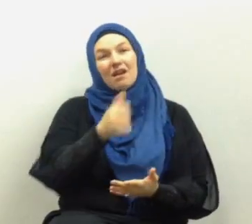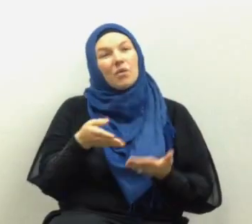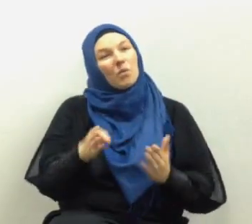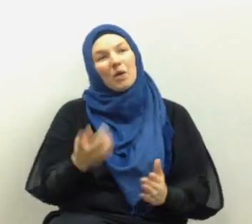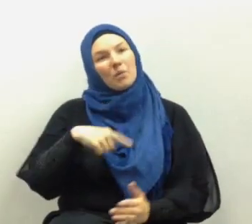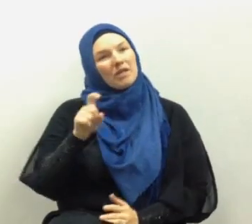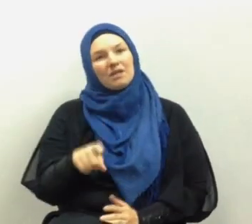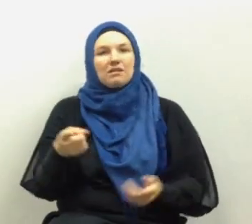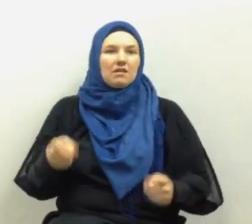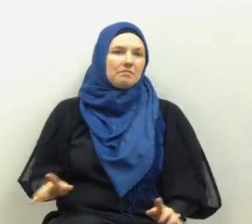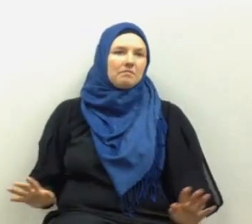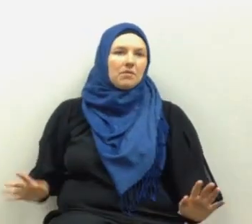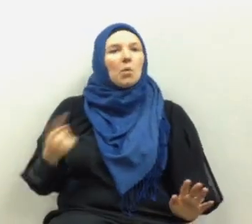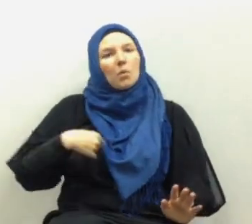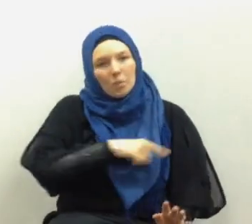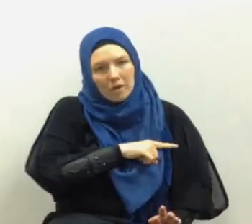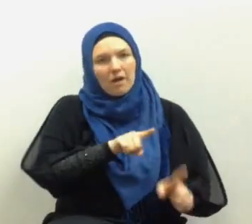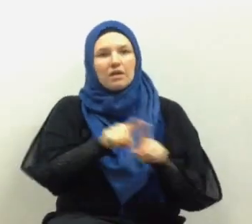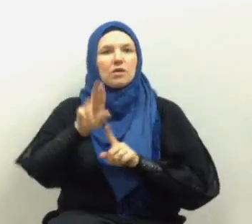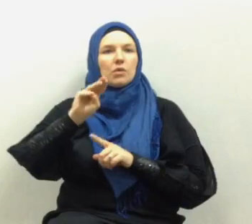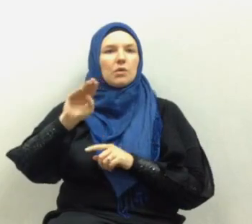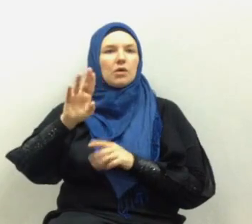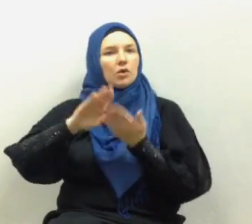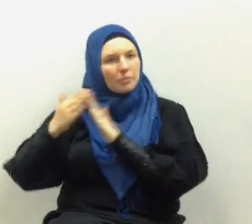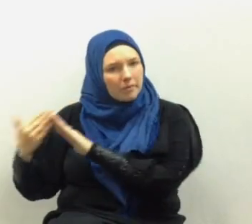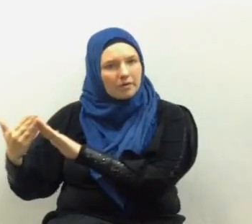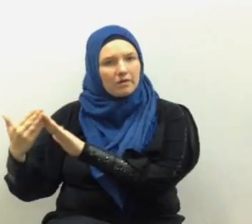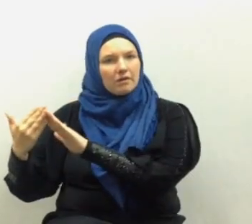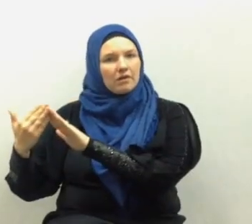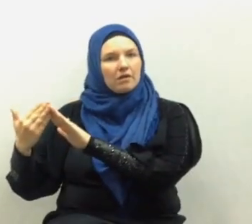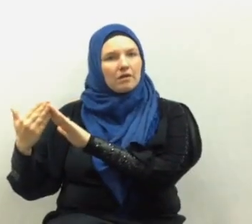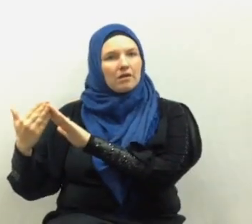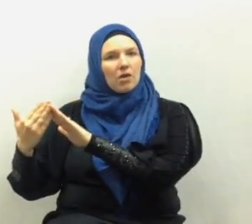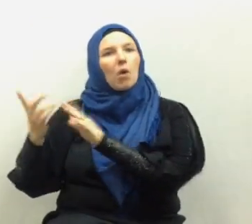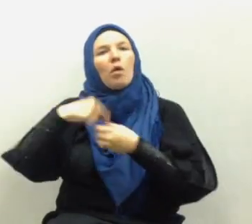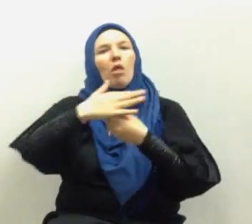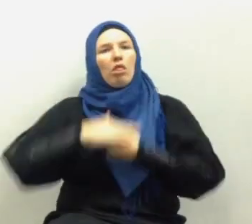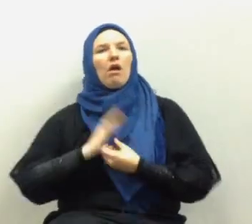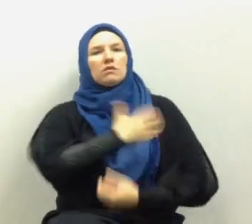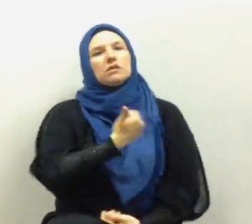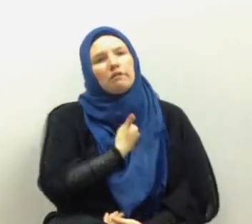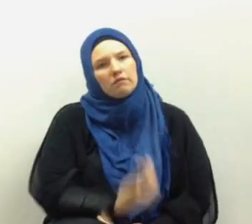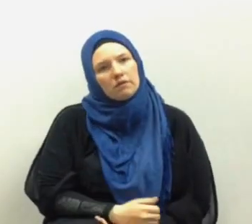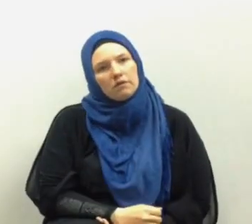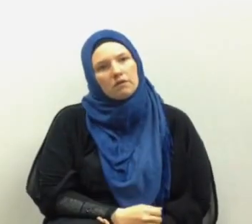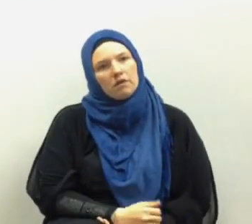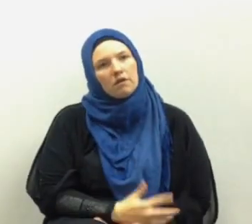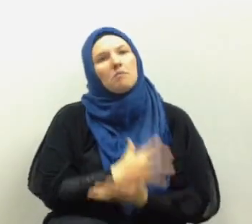not where we are even we are in effect oppressing ourselves